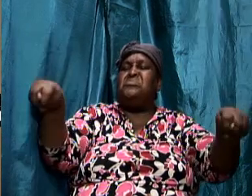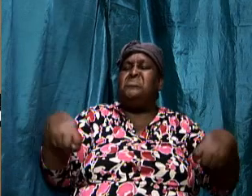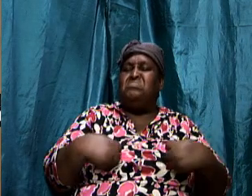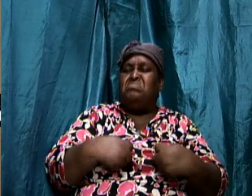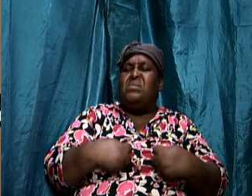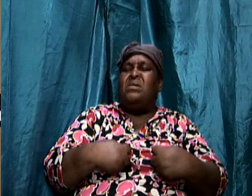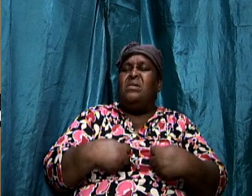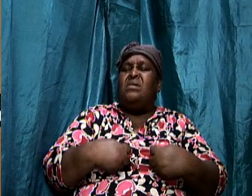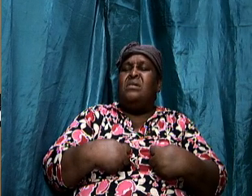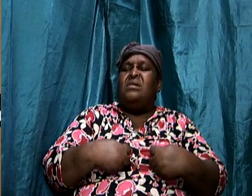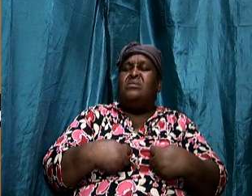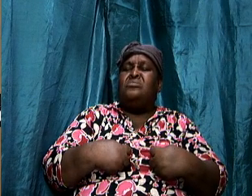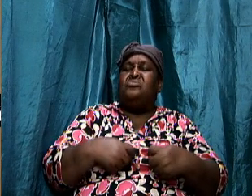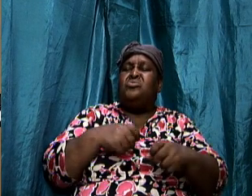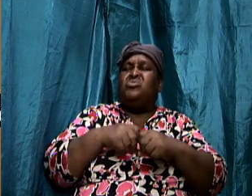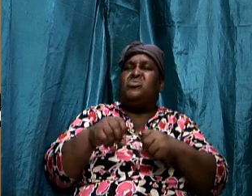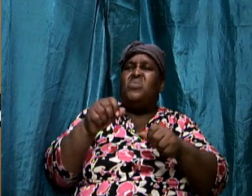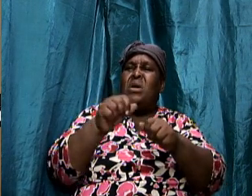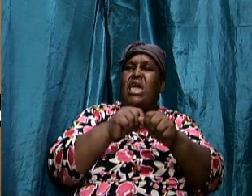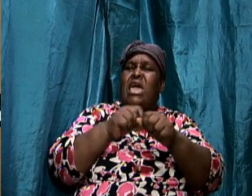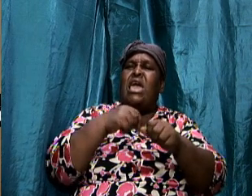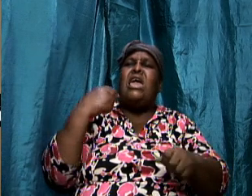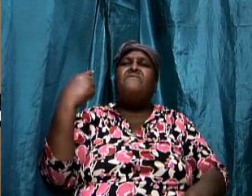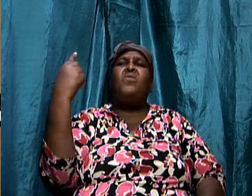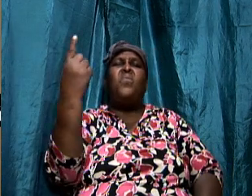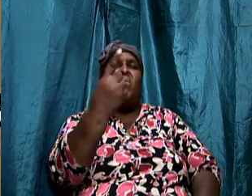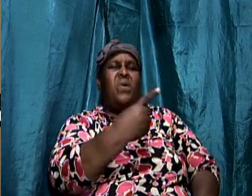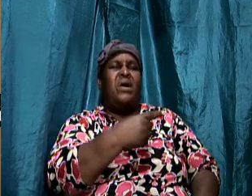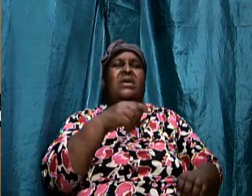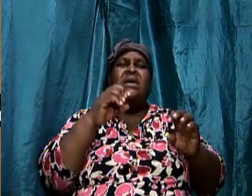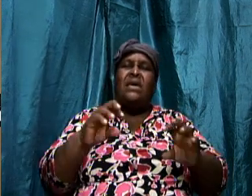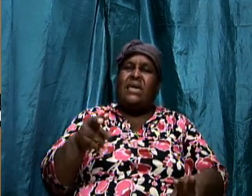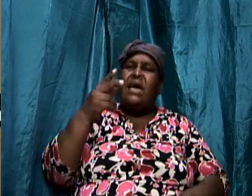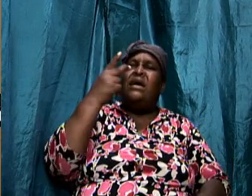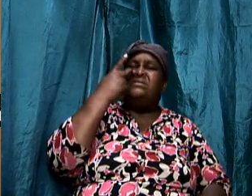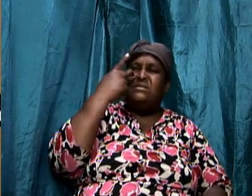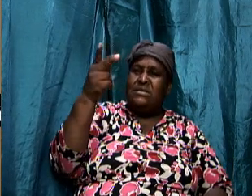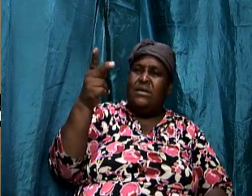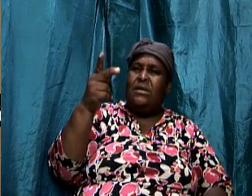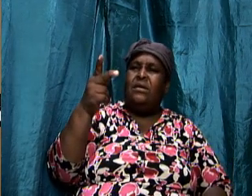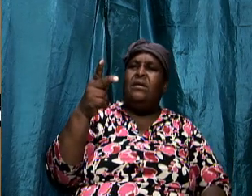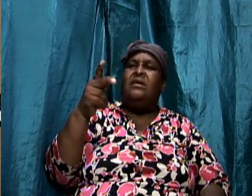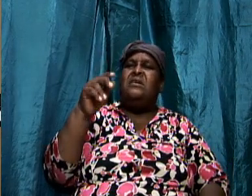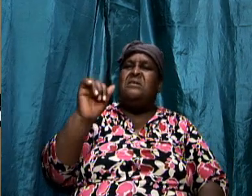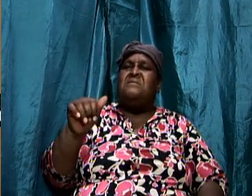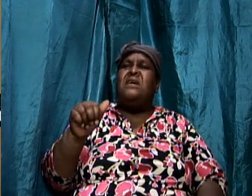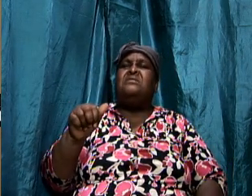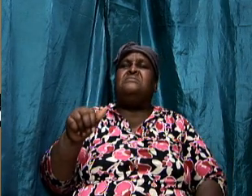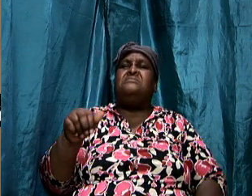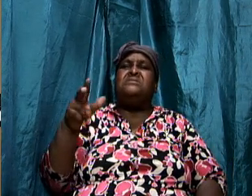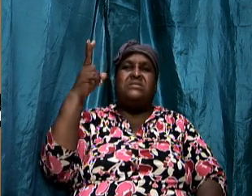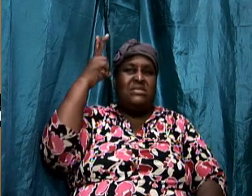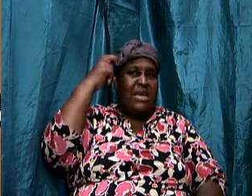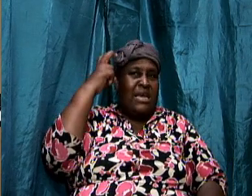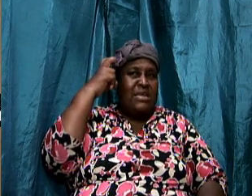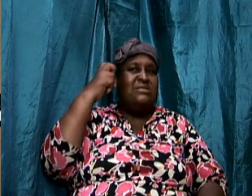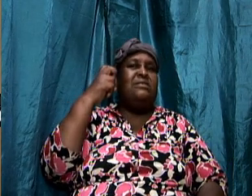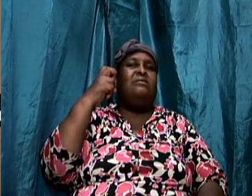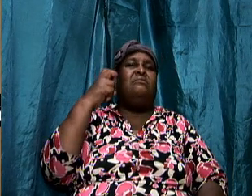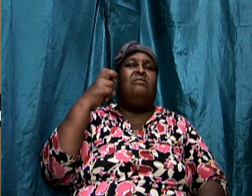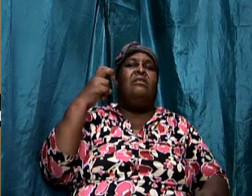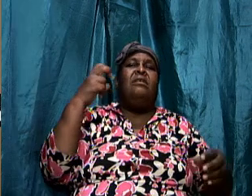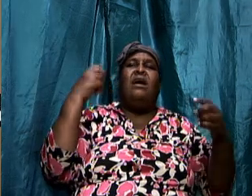that everybody could see them and see that they are under his control well that is what jesus did to the